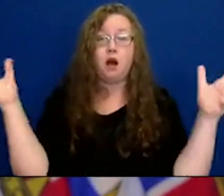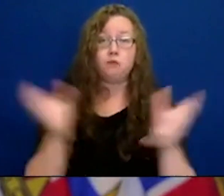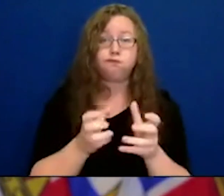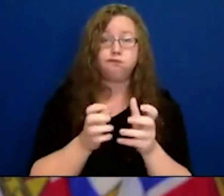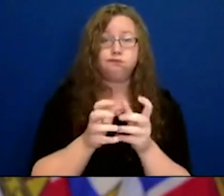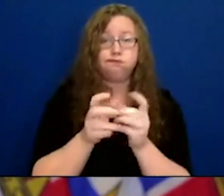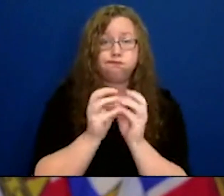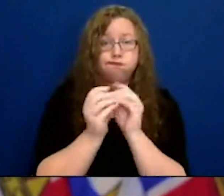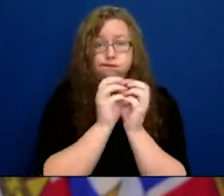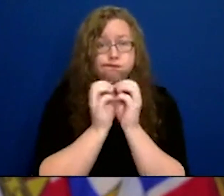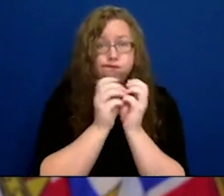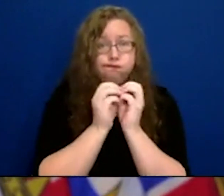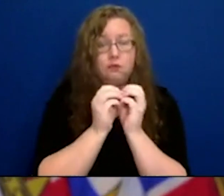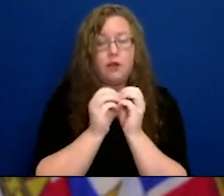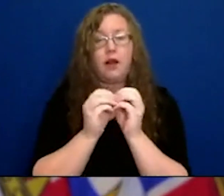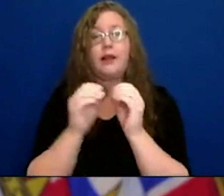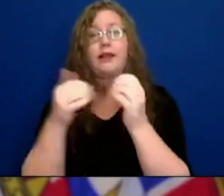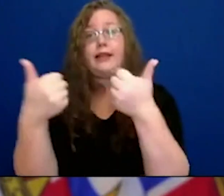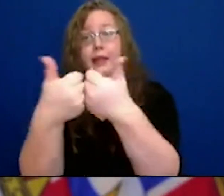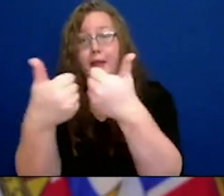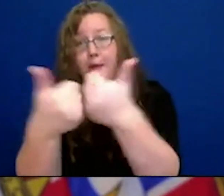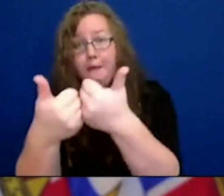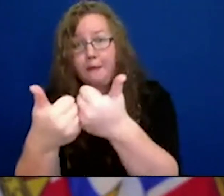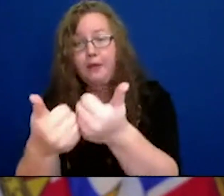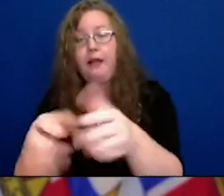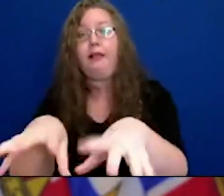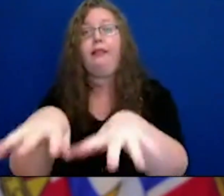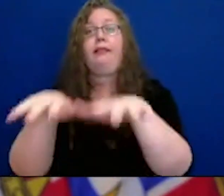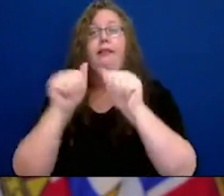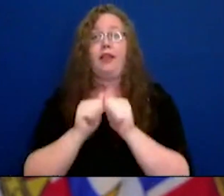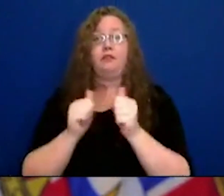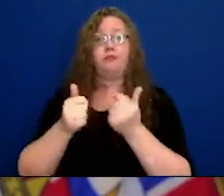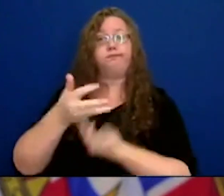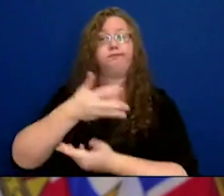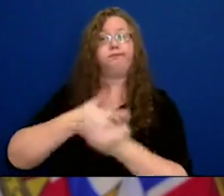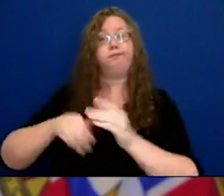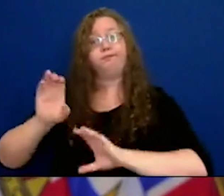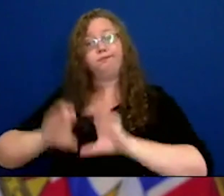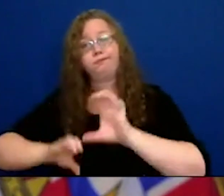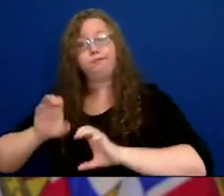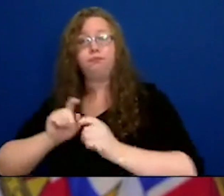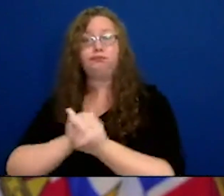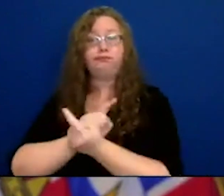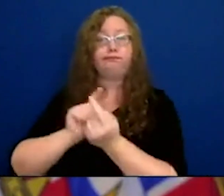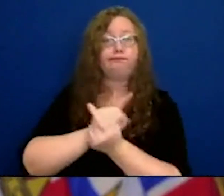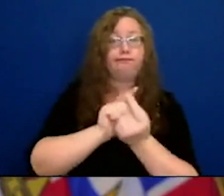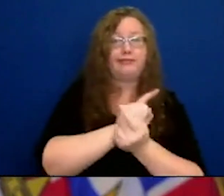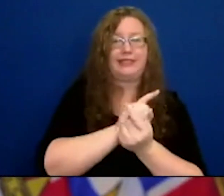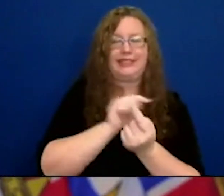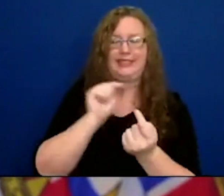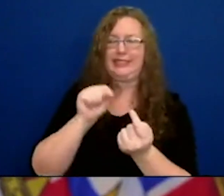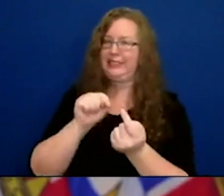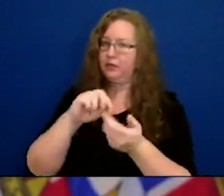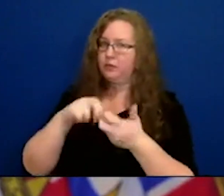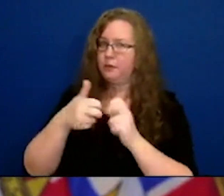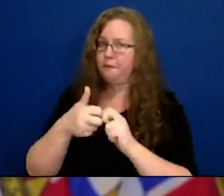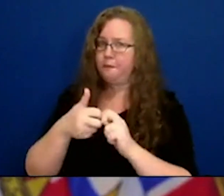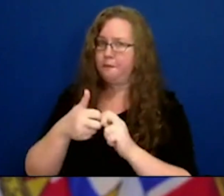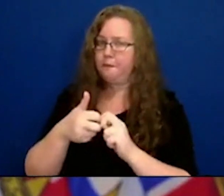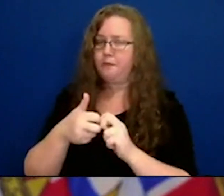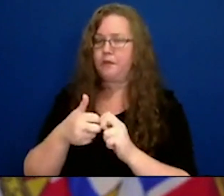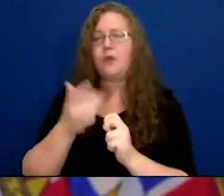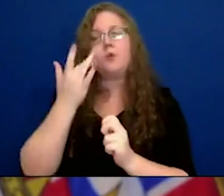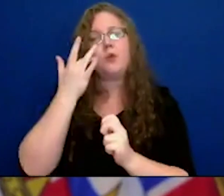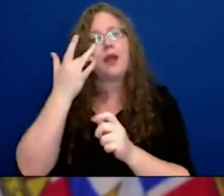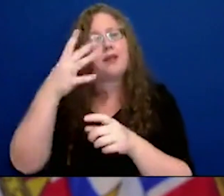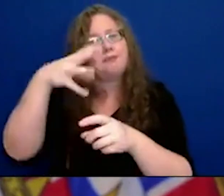game. That has been the most source of transmission. But sometimes it's very difficult because because much of that